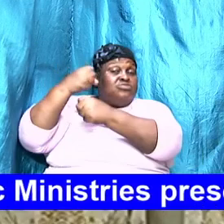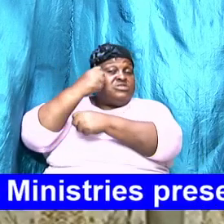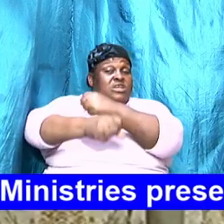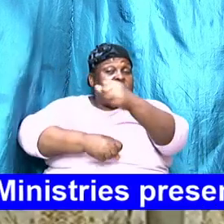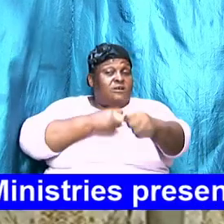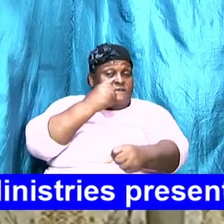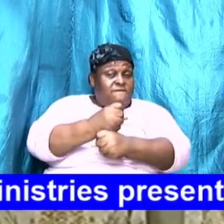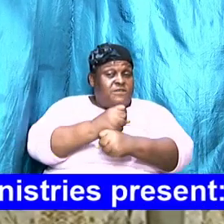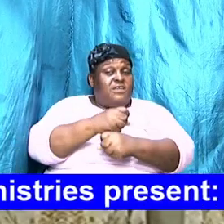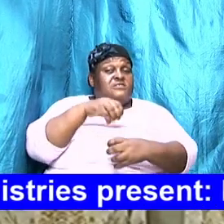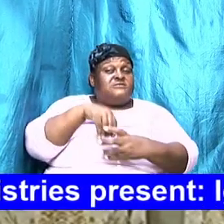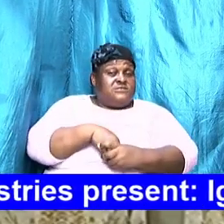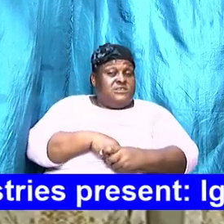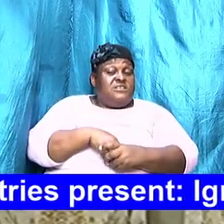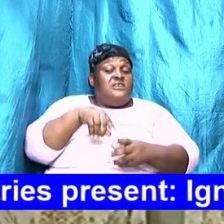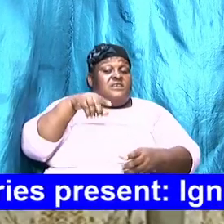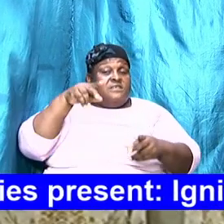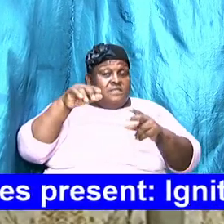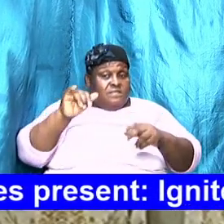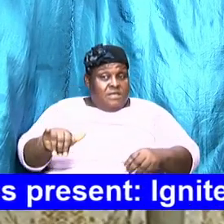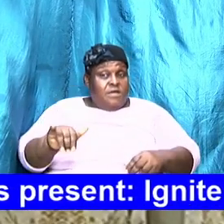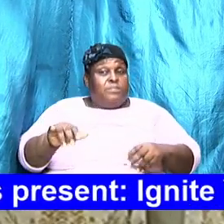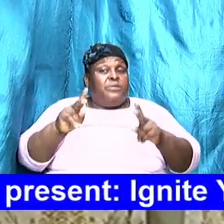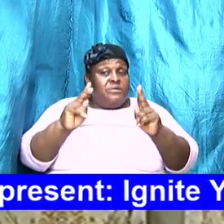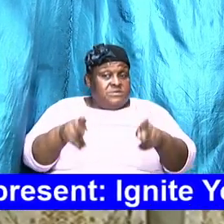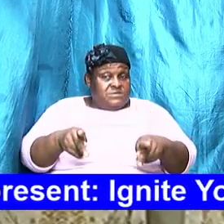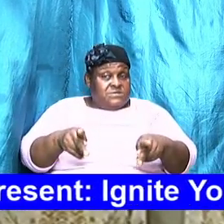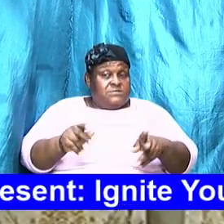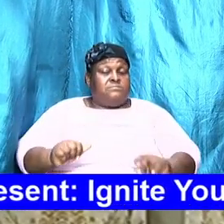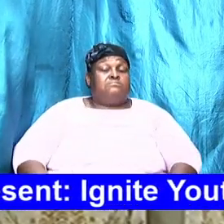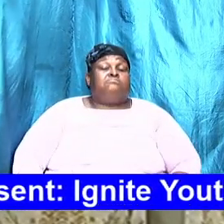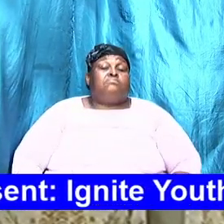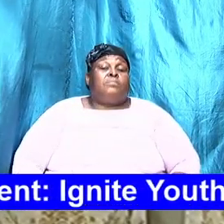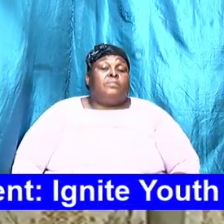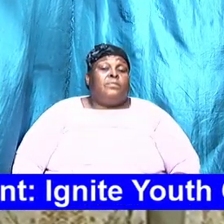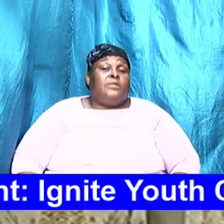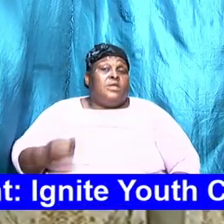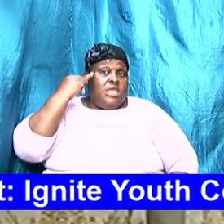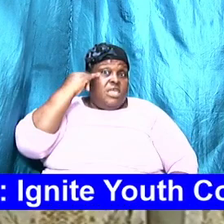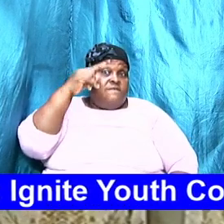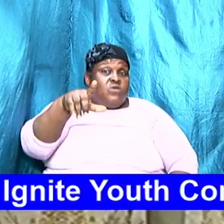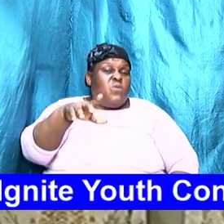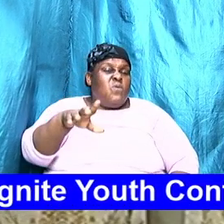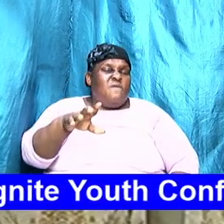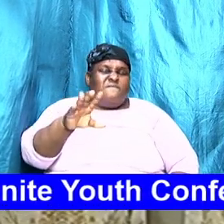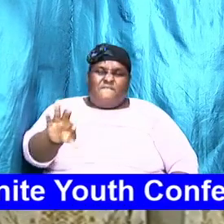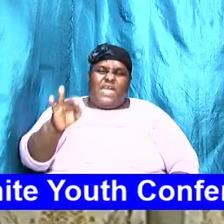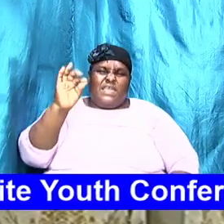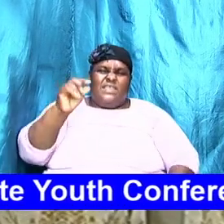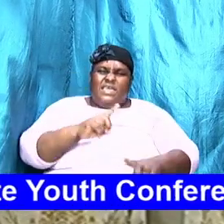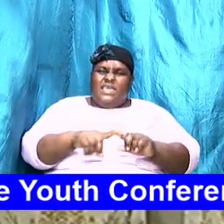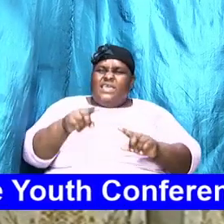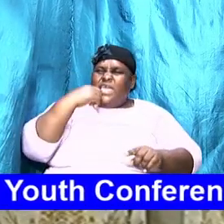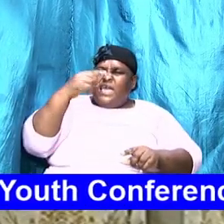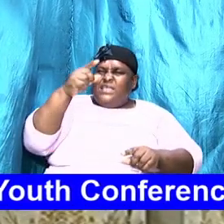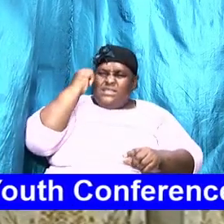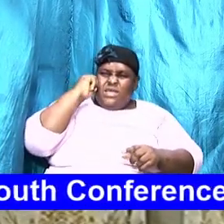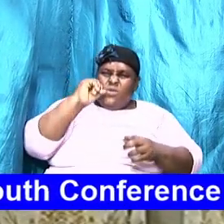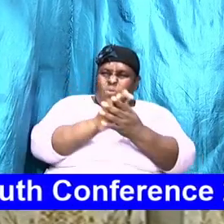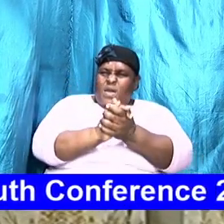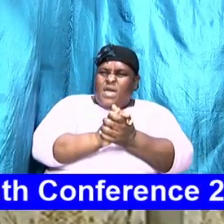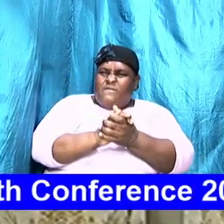in highly if you find that you cannot tell your wife how much you earn